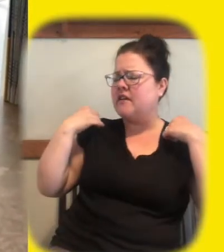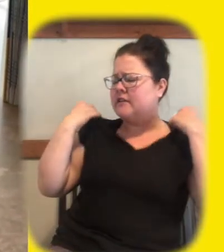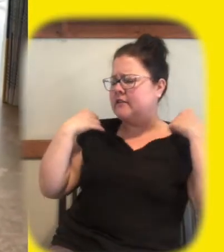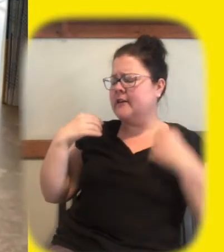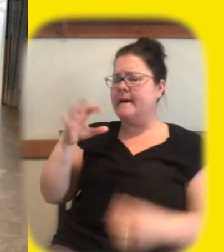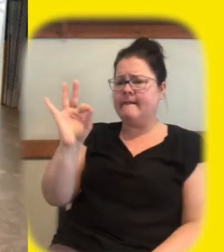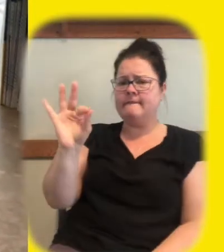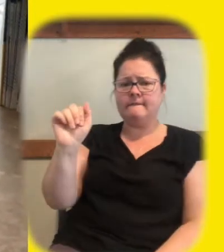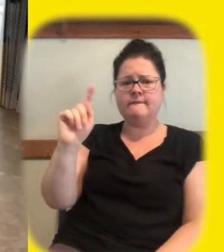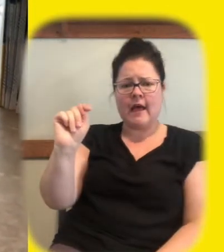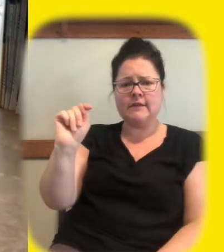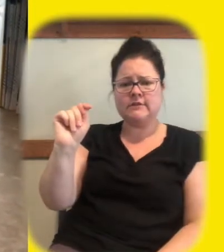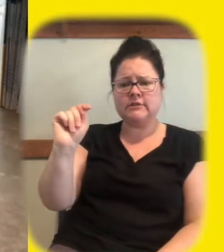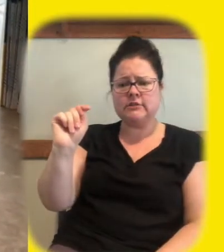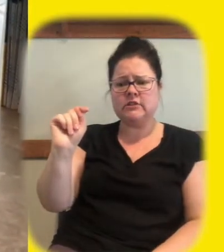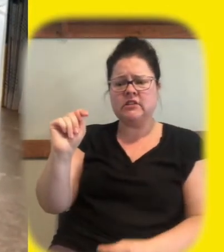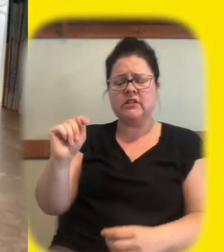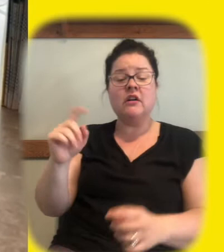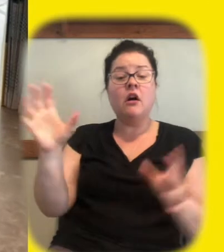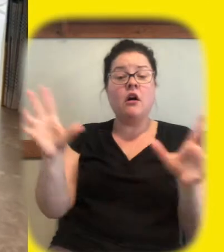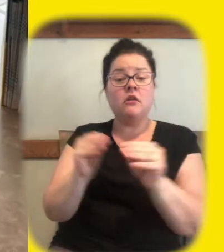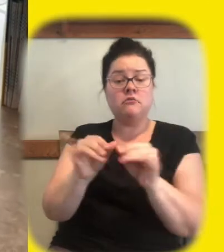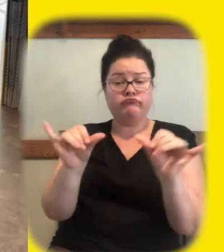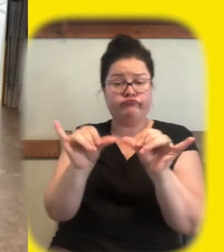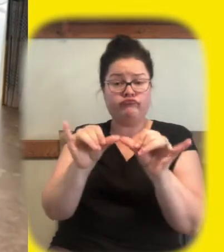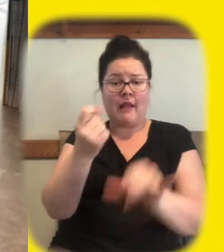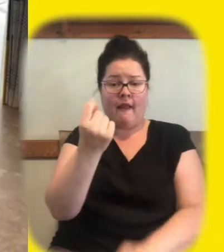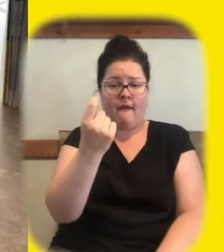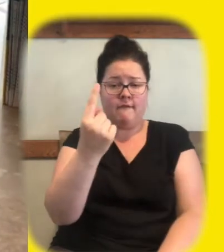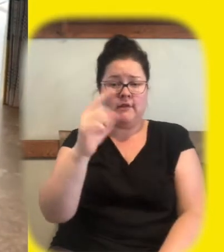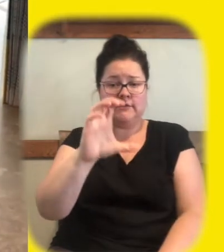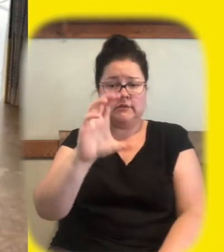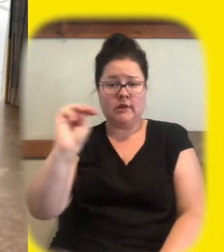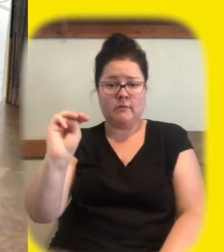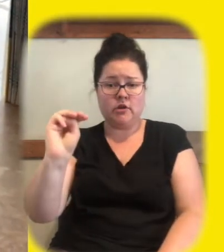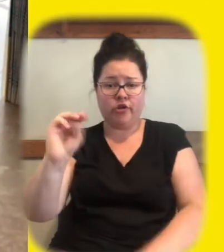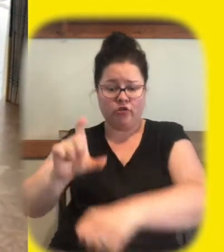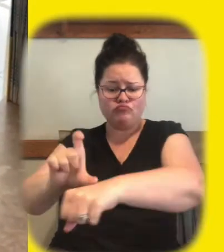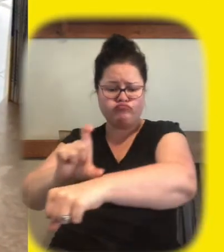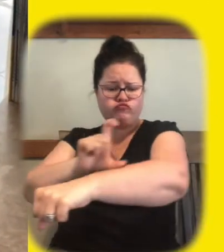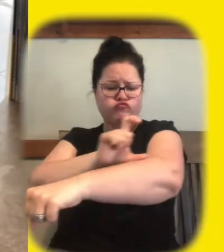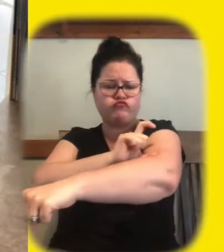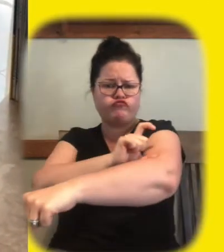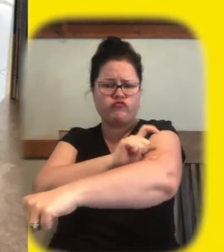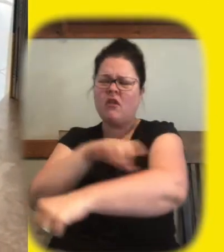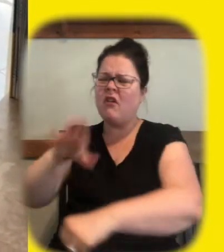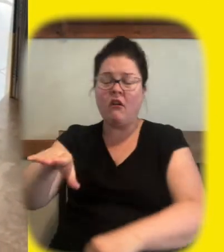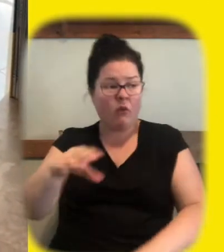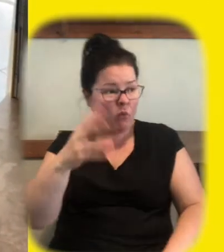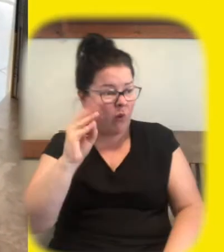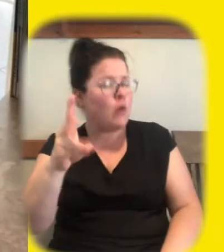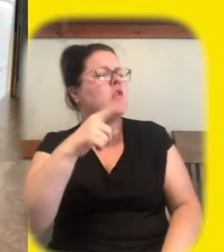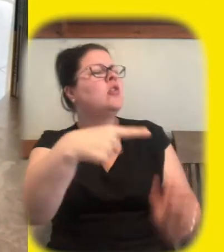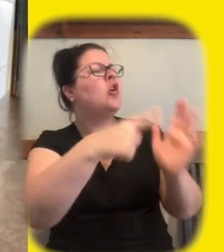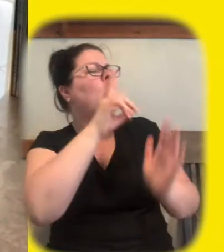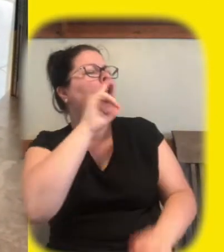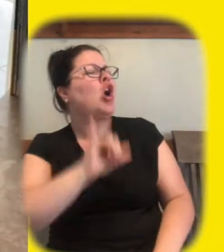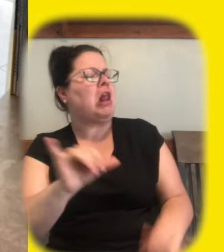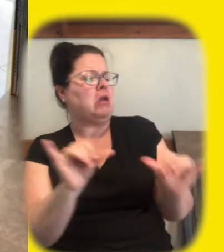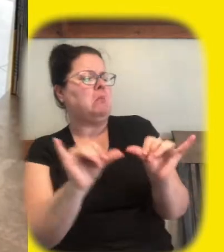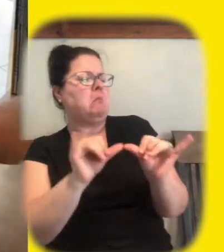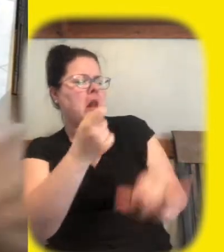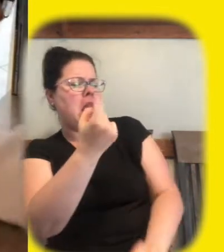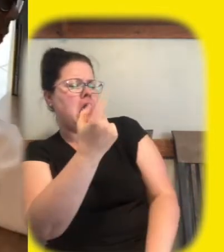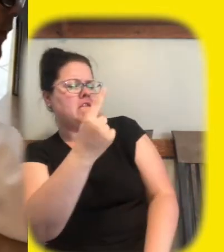layer of fat 11 centimeter layer of fat can you show me what 11